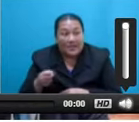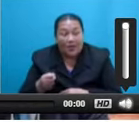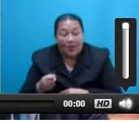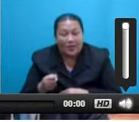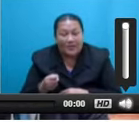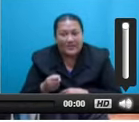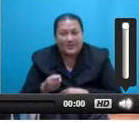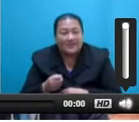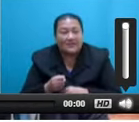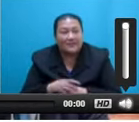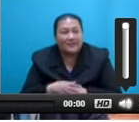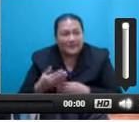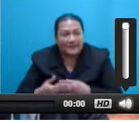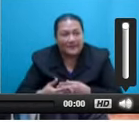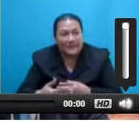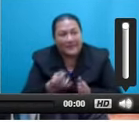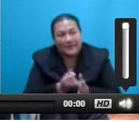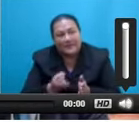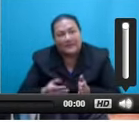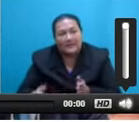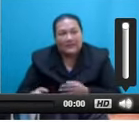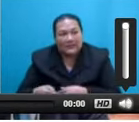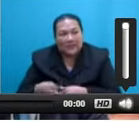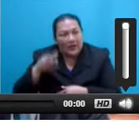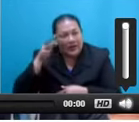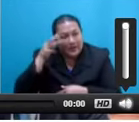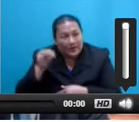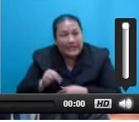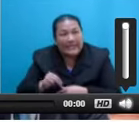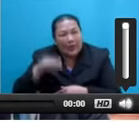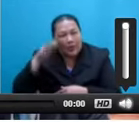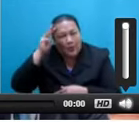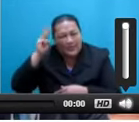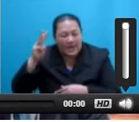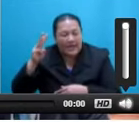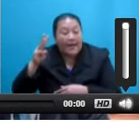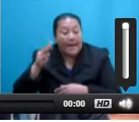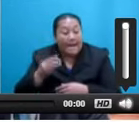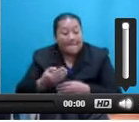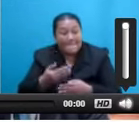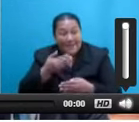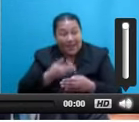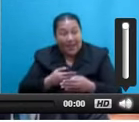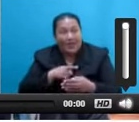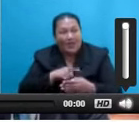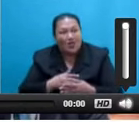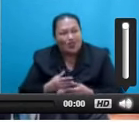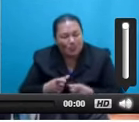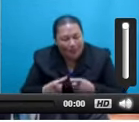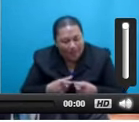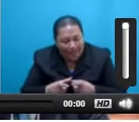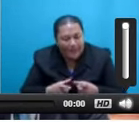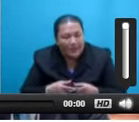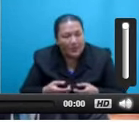Secondly, sir, let me question the rationale and wisdom behind the move to regulate the cover industry. Is this move to empower the cover growers